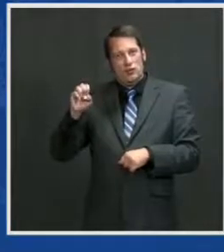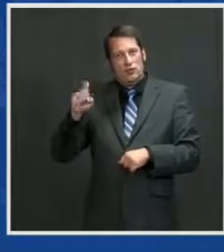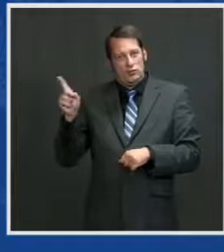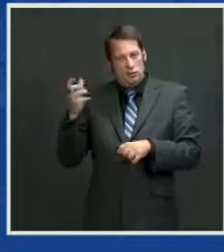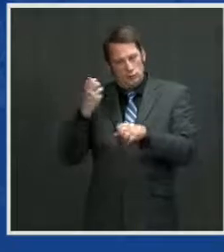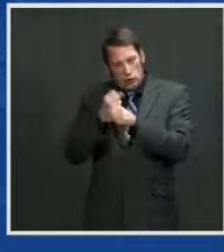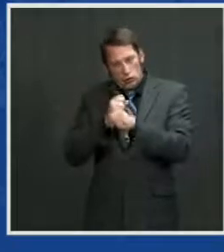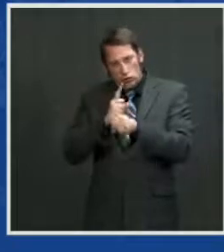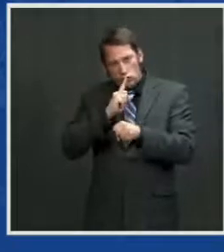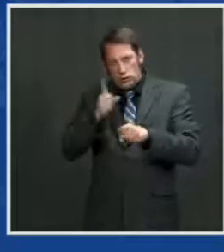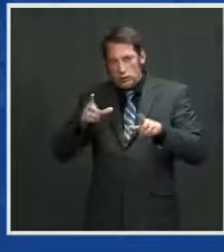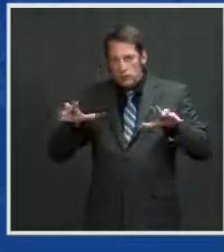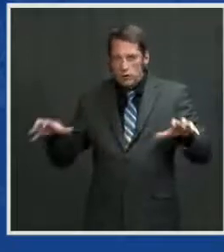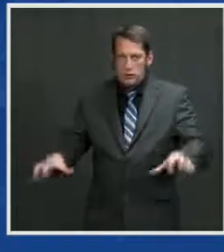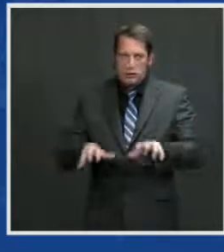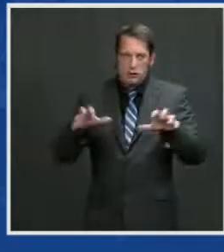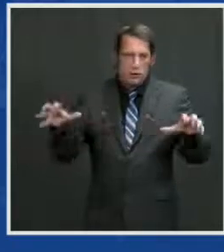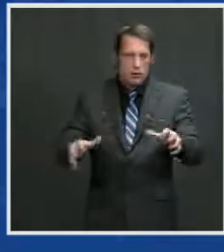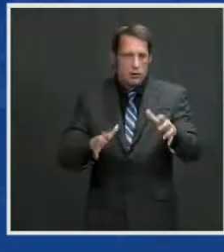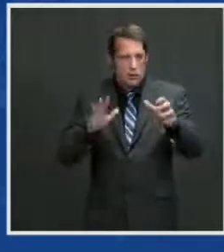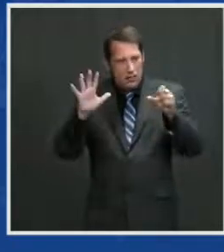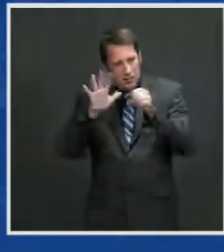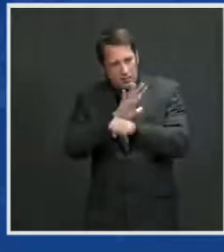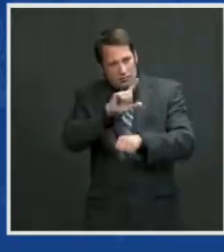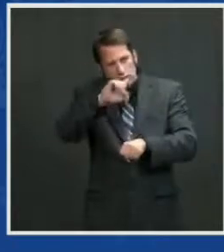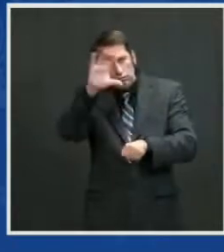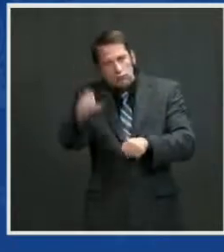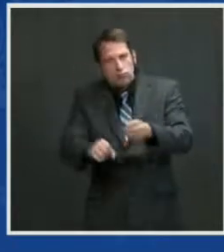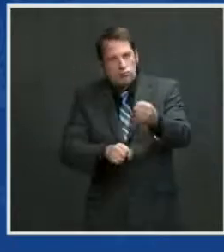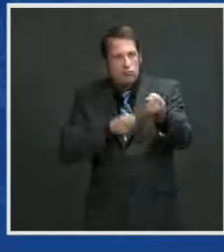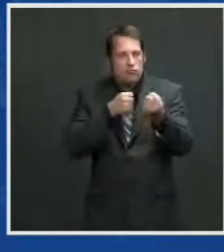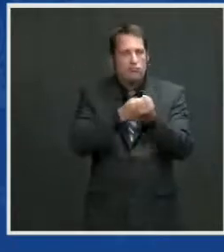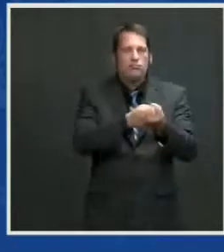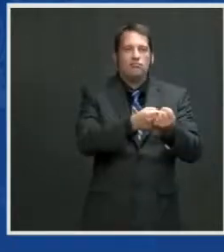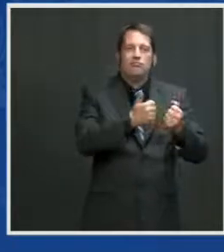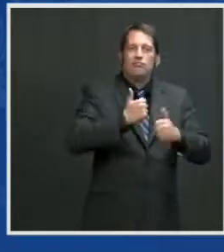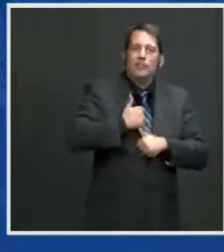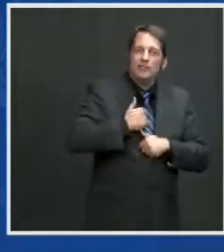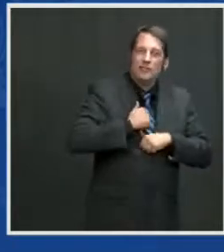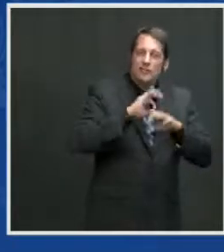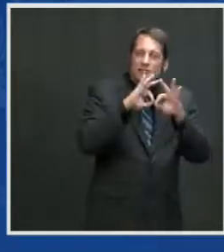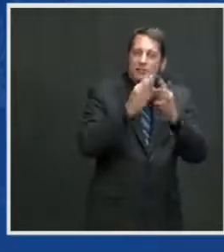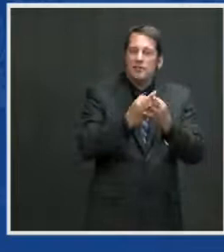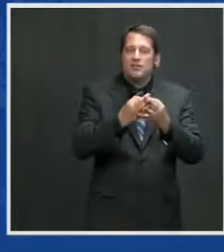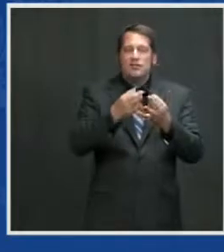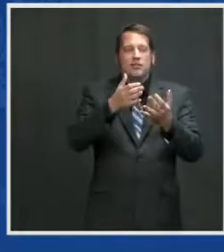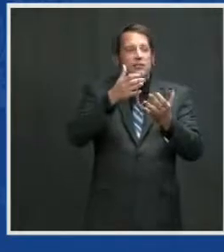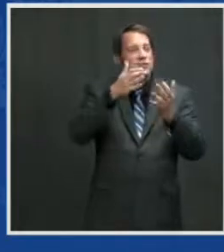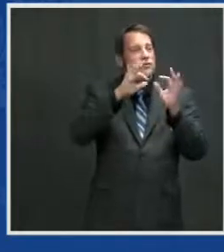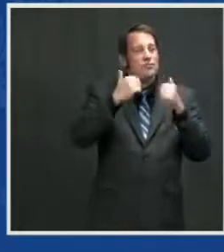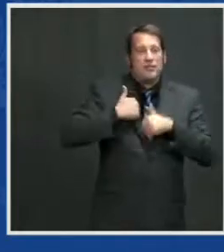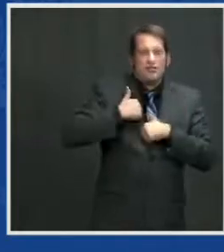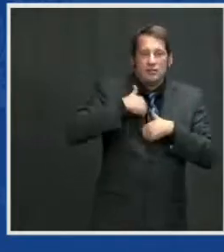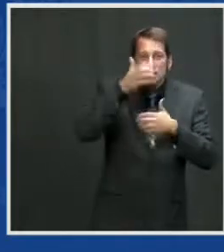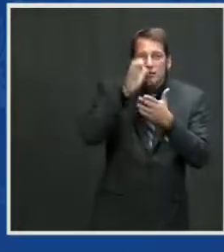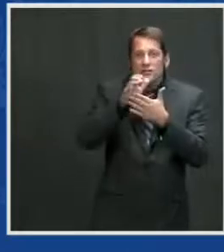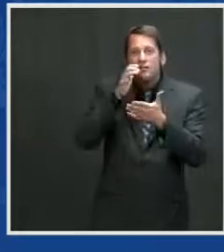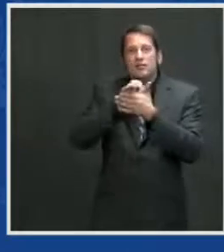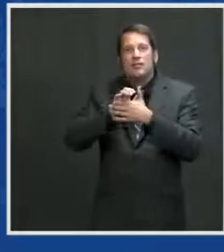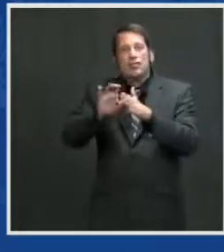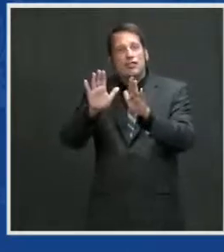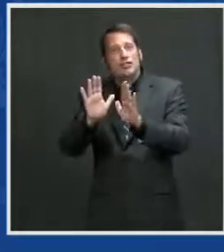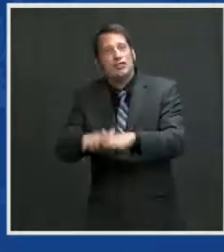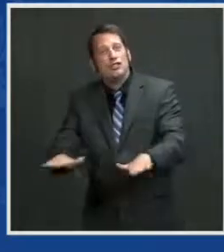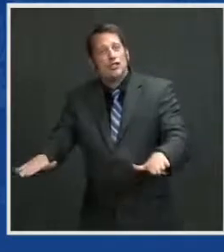spouses and children and their mothers and fathers as well, just like they support all of you. You know, you not only did an